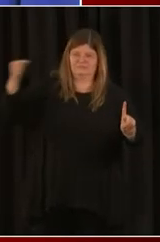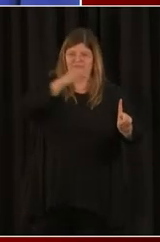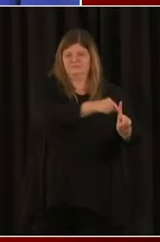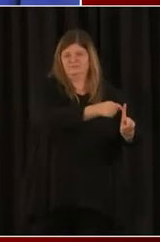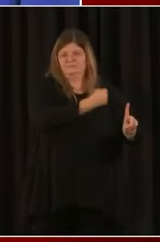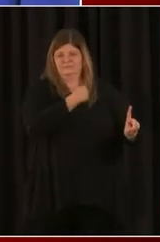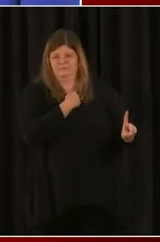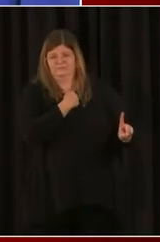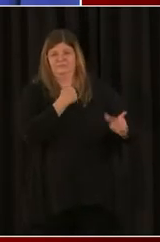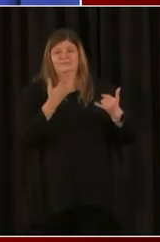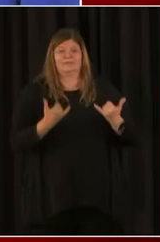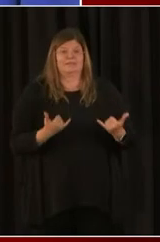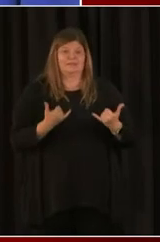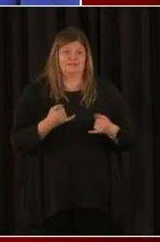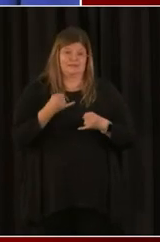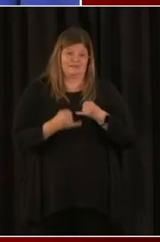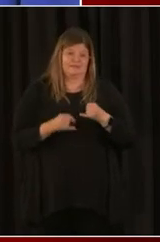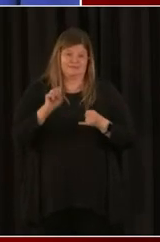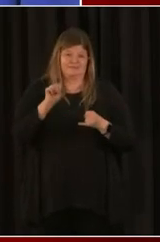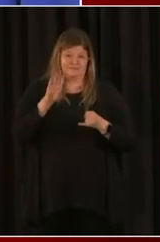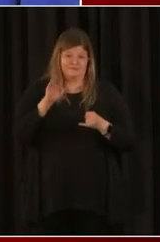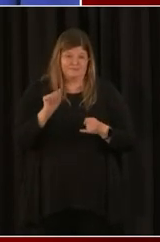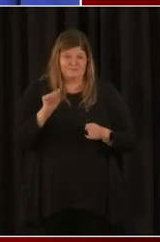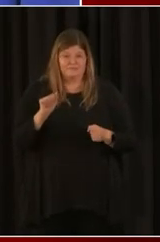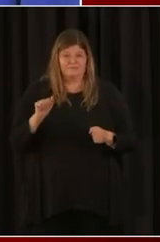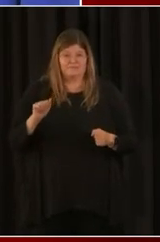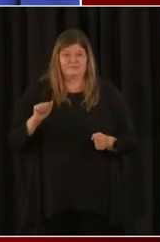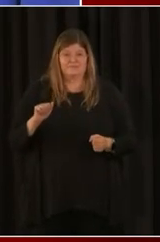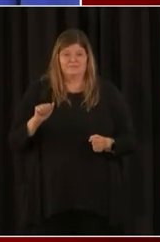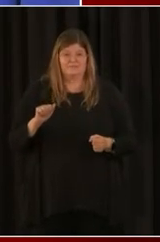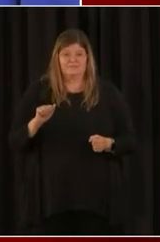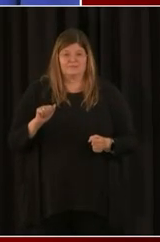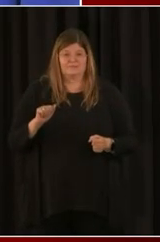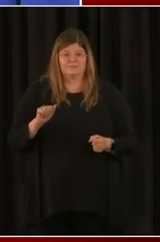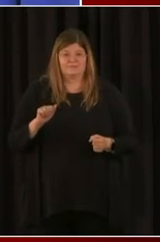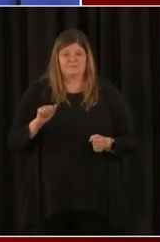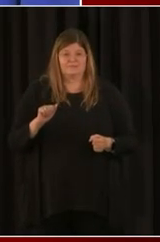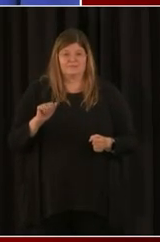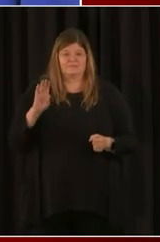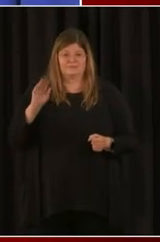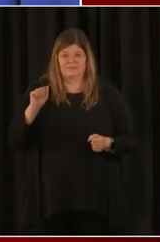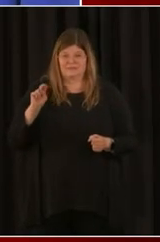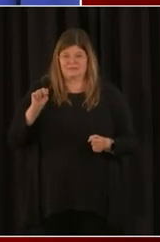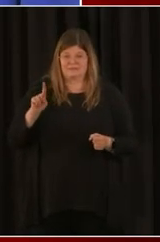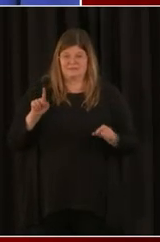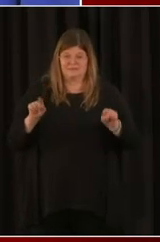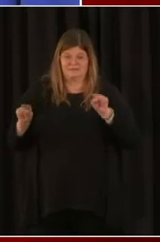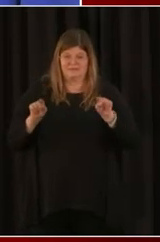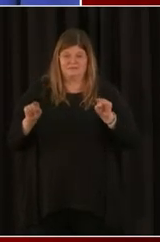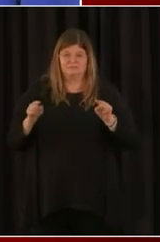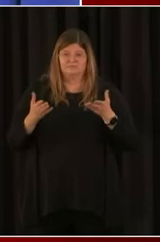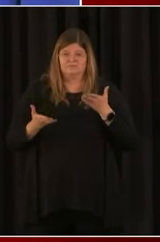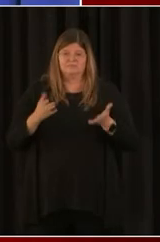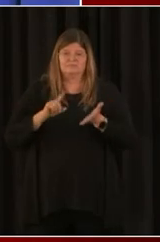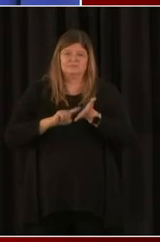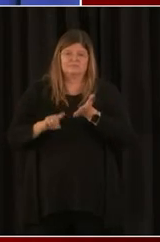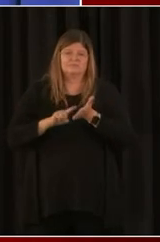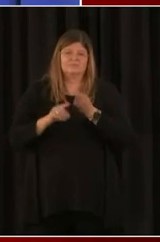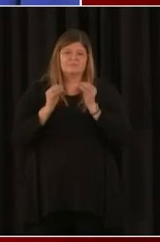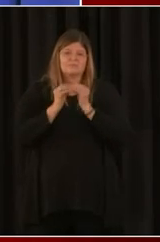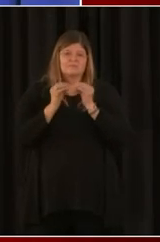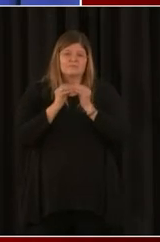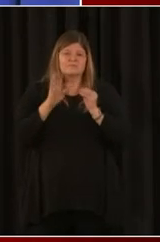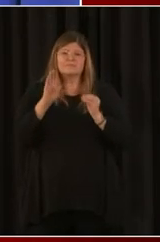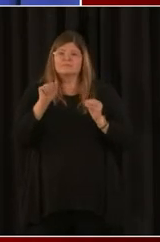is even if you have a bank relationship, you may just want to even look at alternative banks just in case. One thing is with PPP,